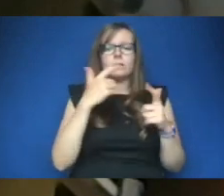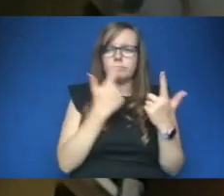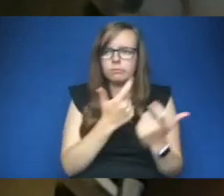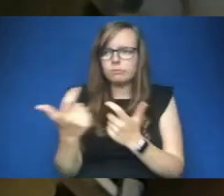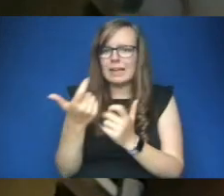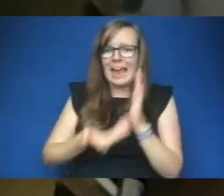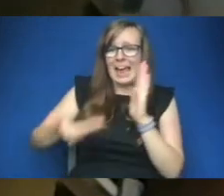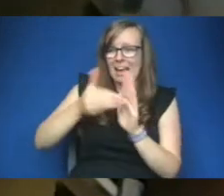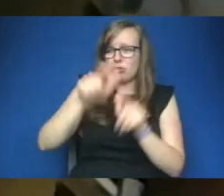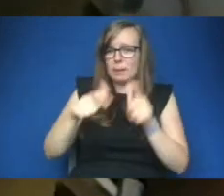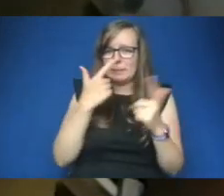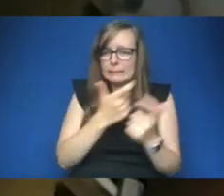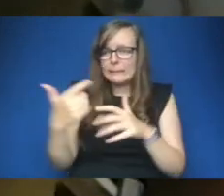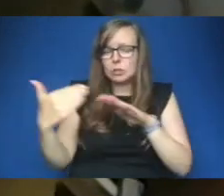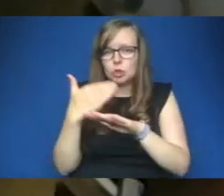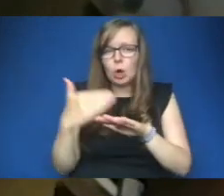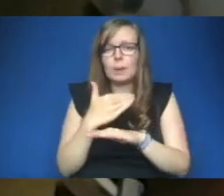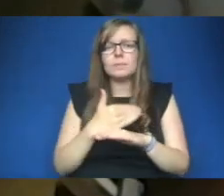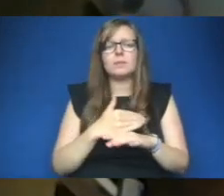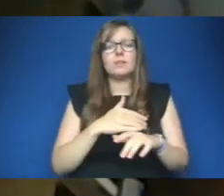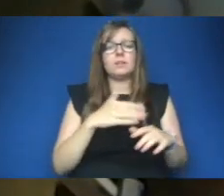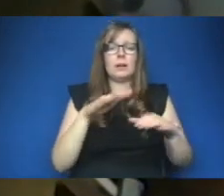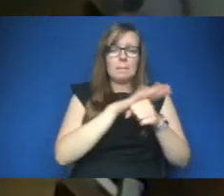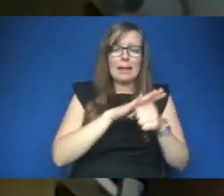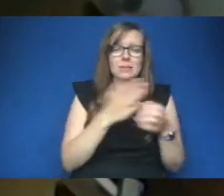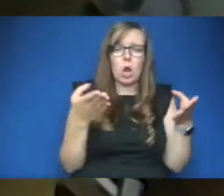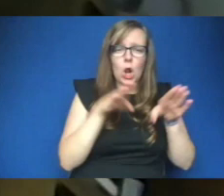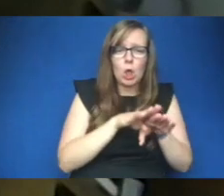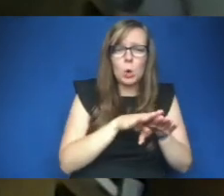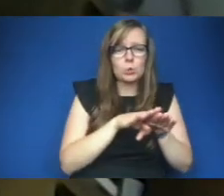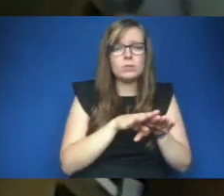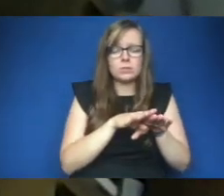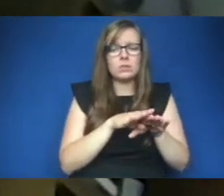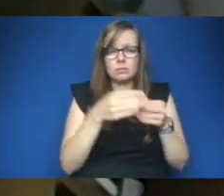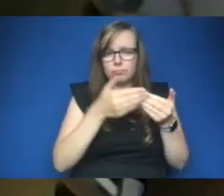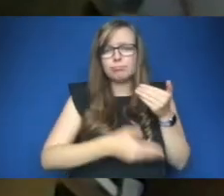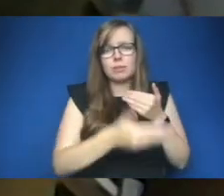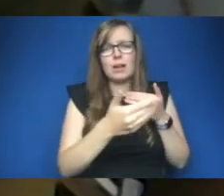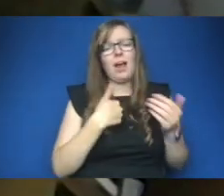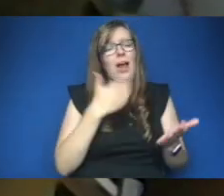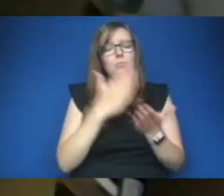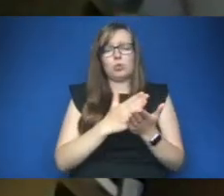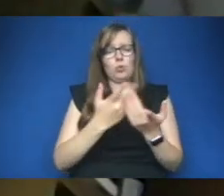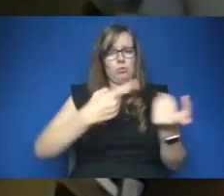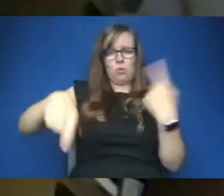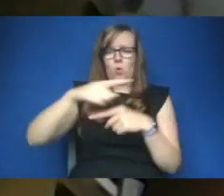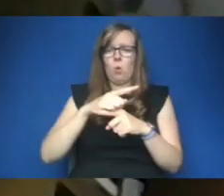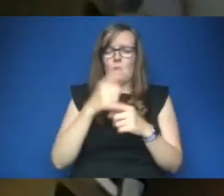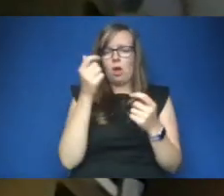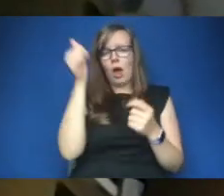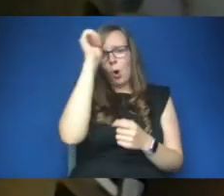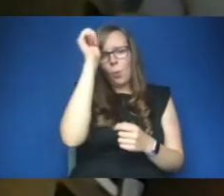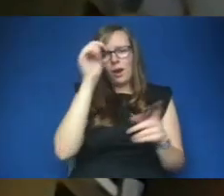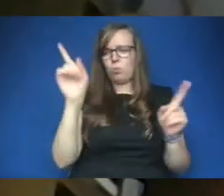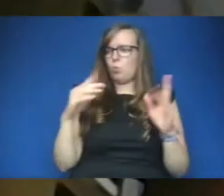services closure to play facilities for kids libraries for community and so on and so forth i'm sure everybody in this room is aware of what we've experienced